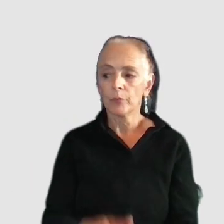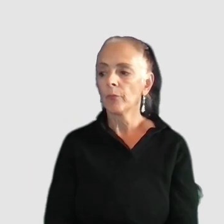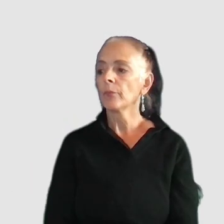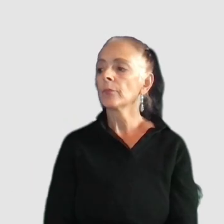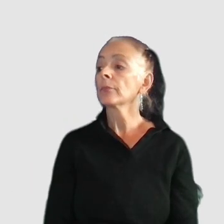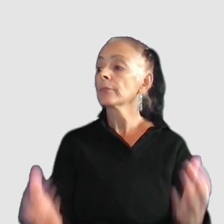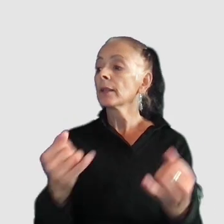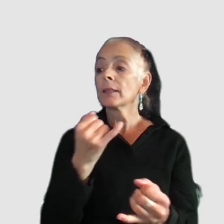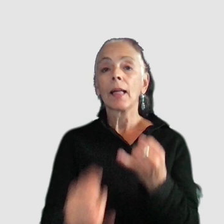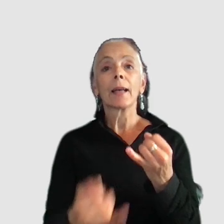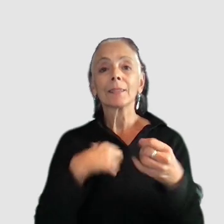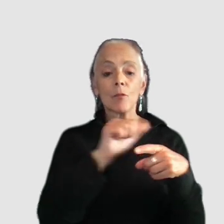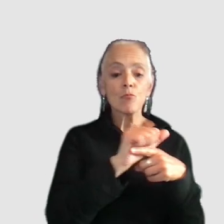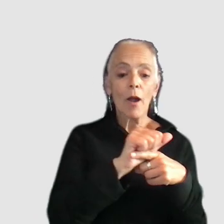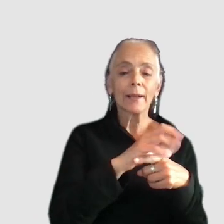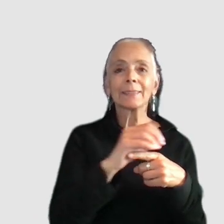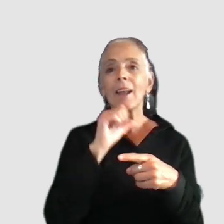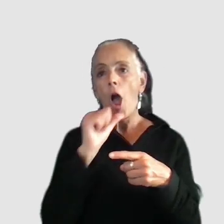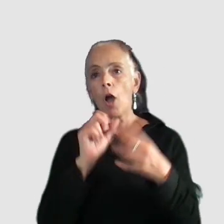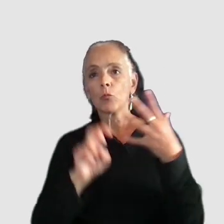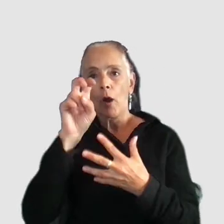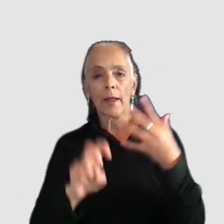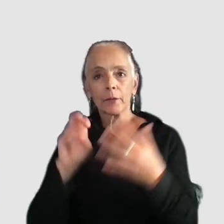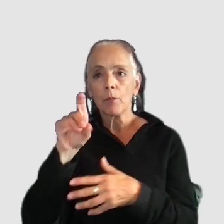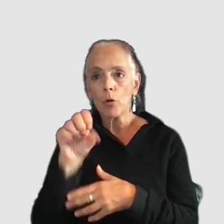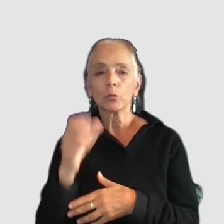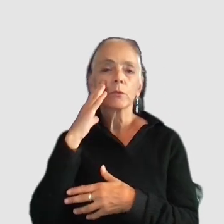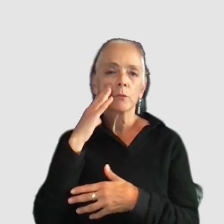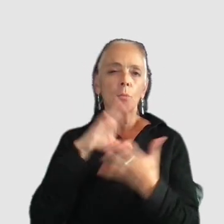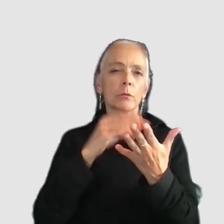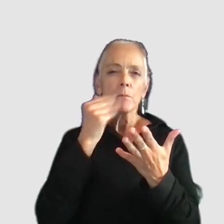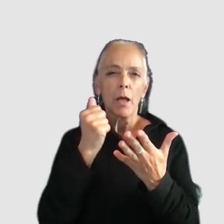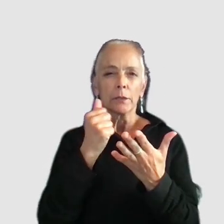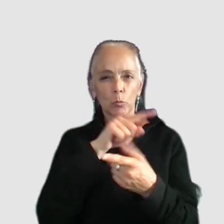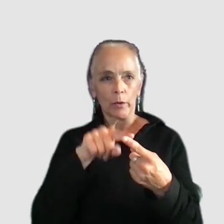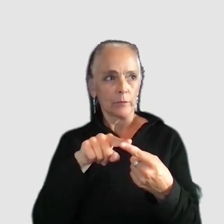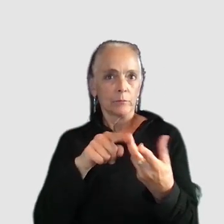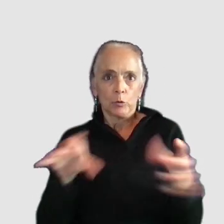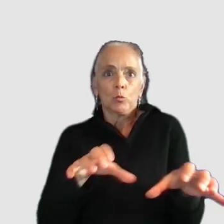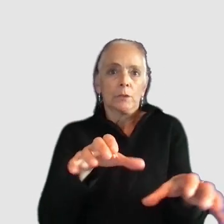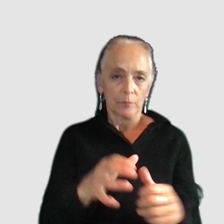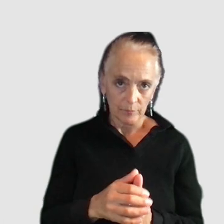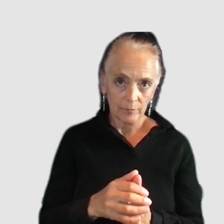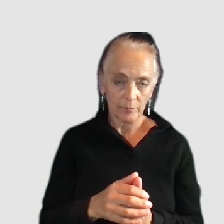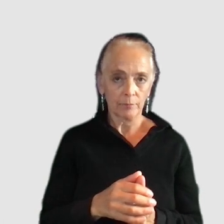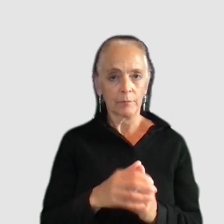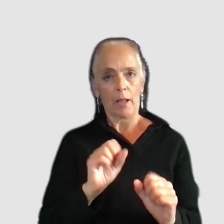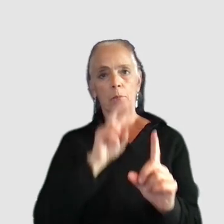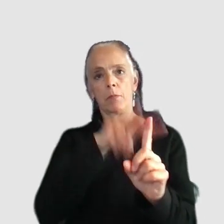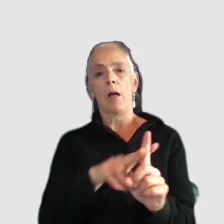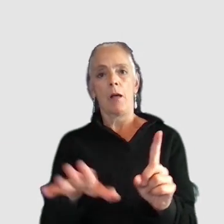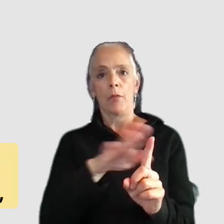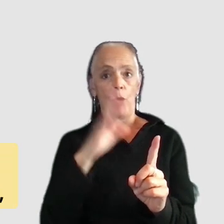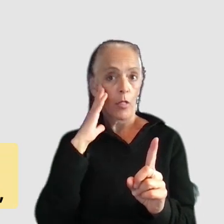we have practice and unranked modes so we know that learning is best when it's in context when players learn by doing and can actually apply their knowledge